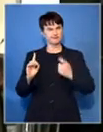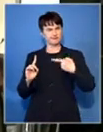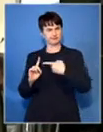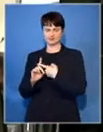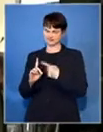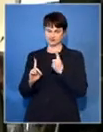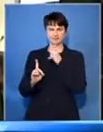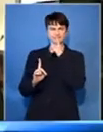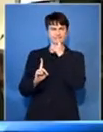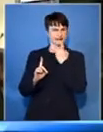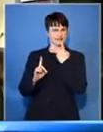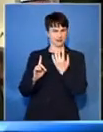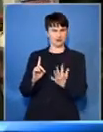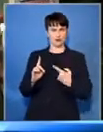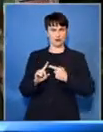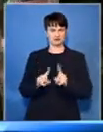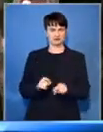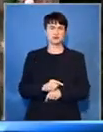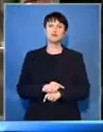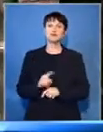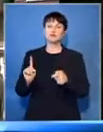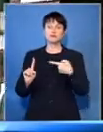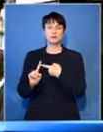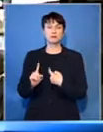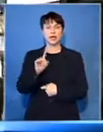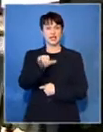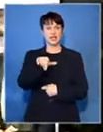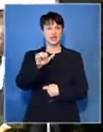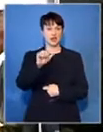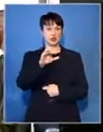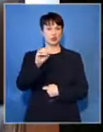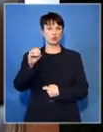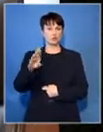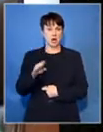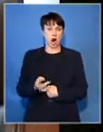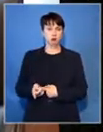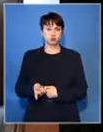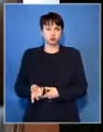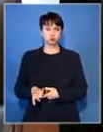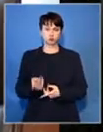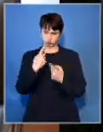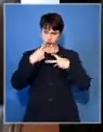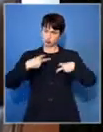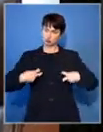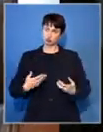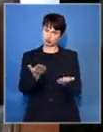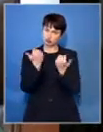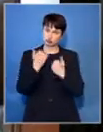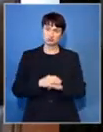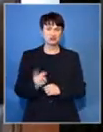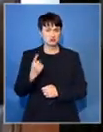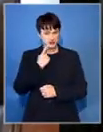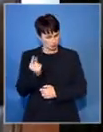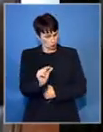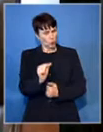And phased by calls for the JSC to investigate him, Judge Zaki Yacoub is calling for the investigation to be done